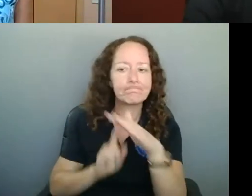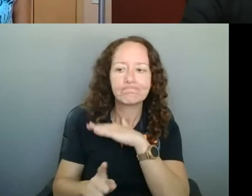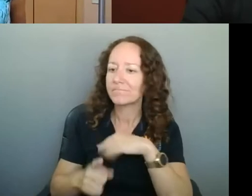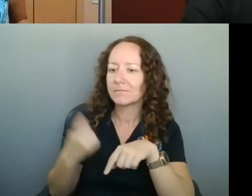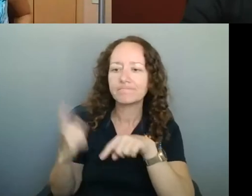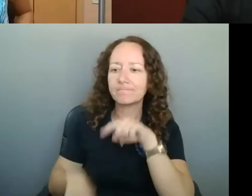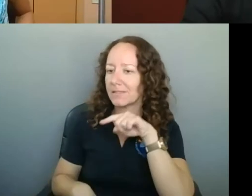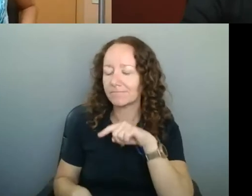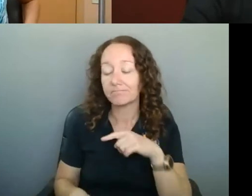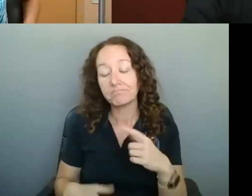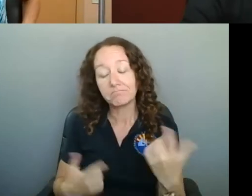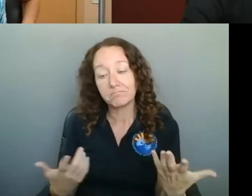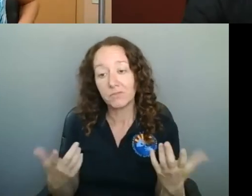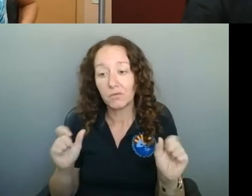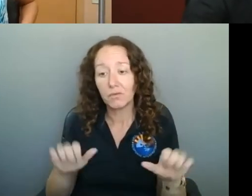Okay, thank you, Leslie.